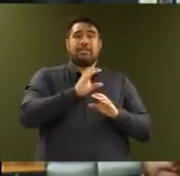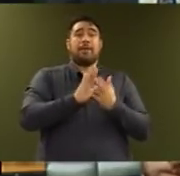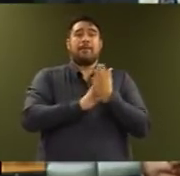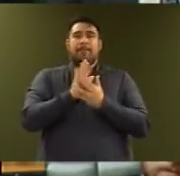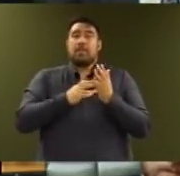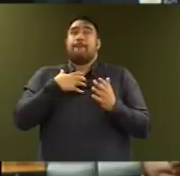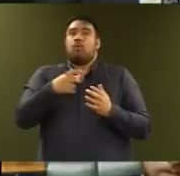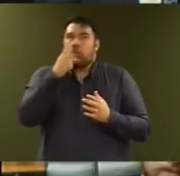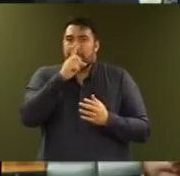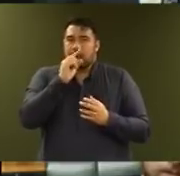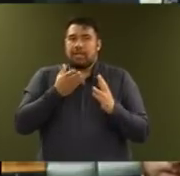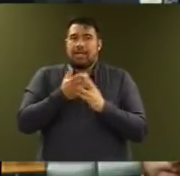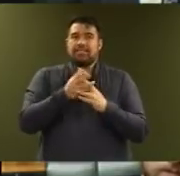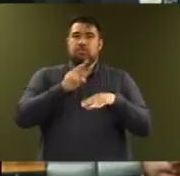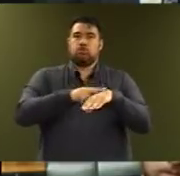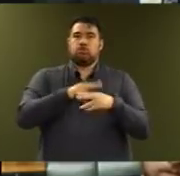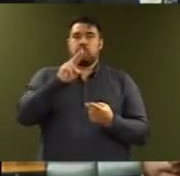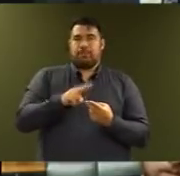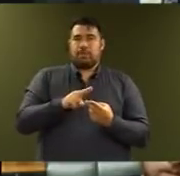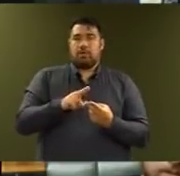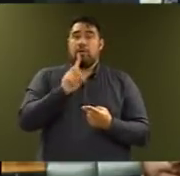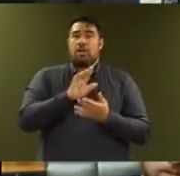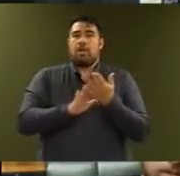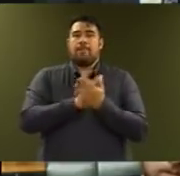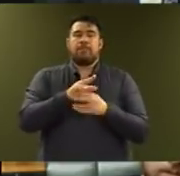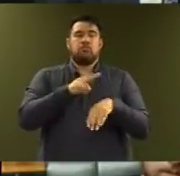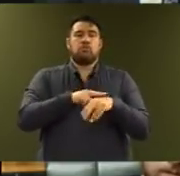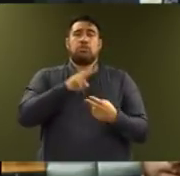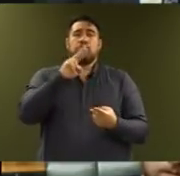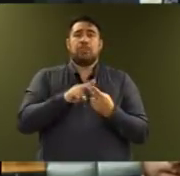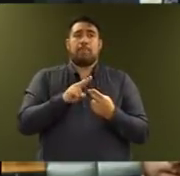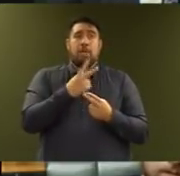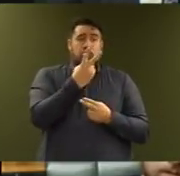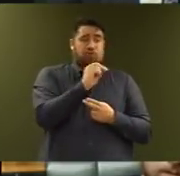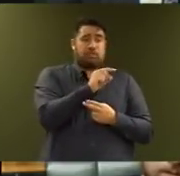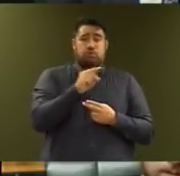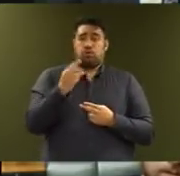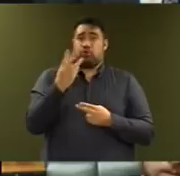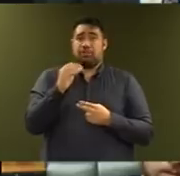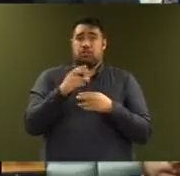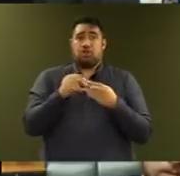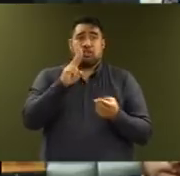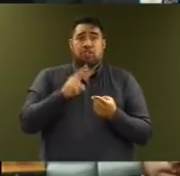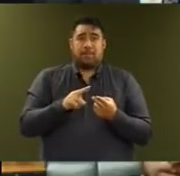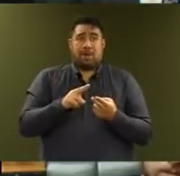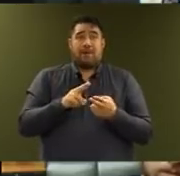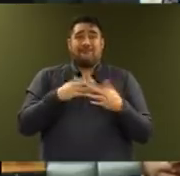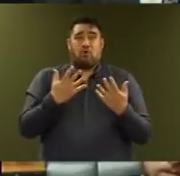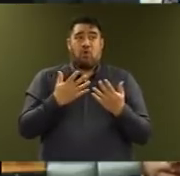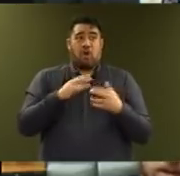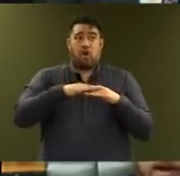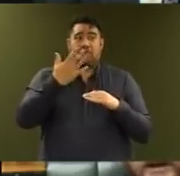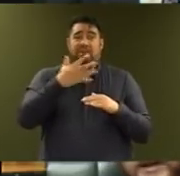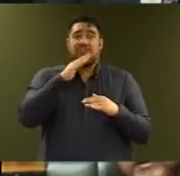doctor's visits. This will make doctor's visits approximately $20 to $30 cheaper for more than half a million